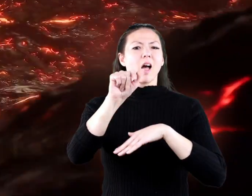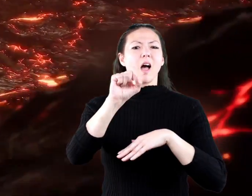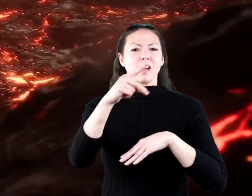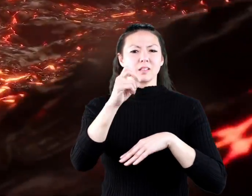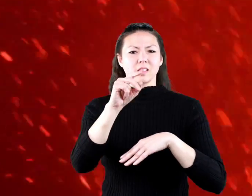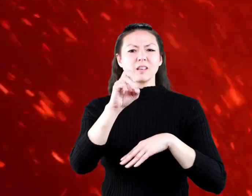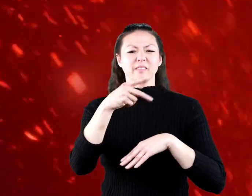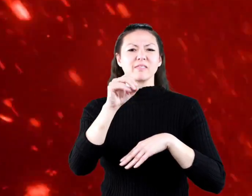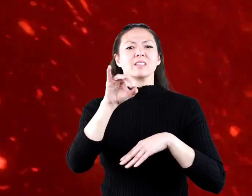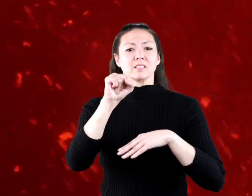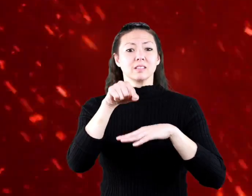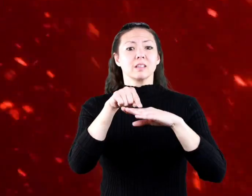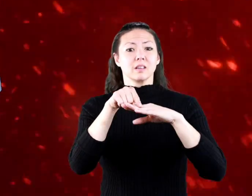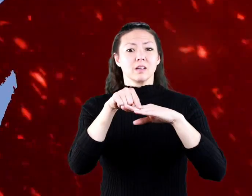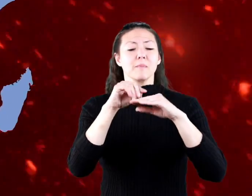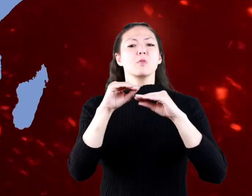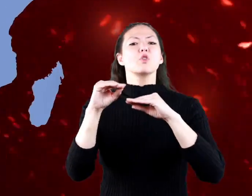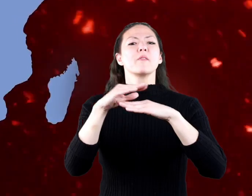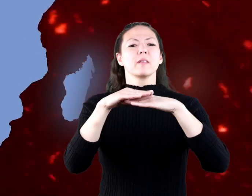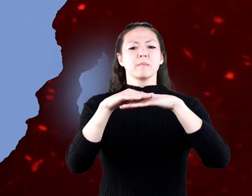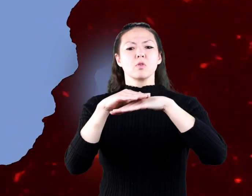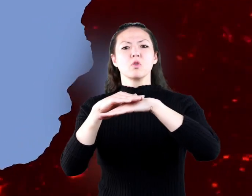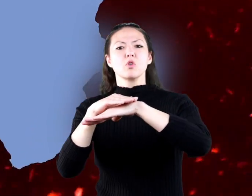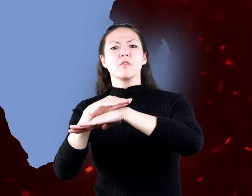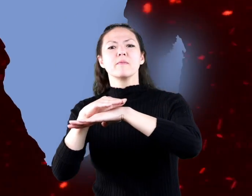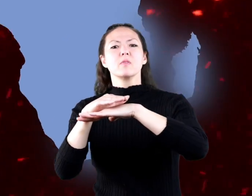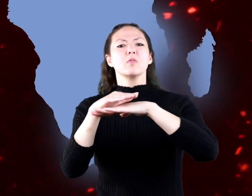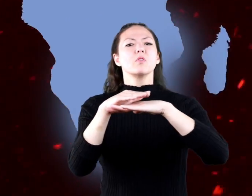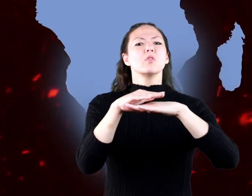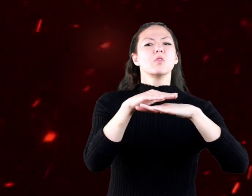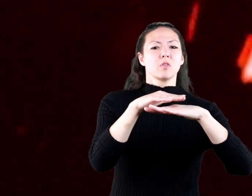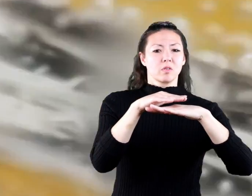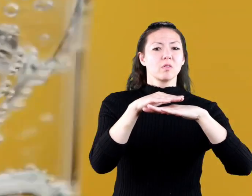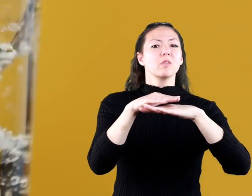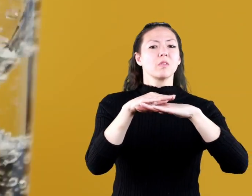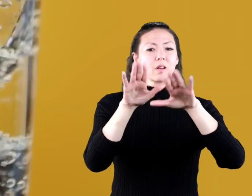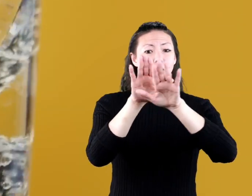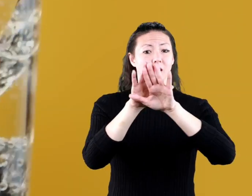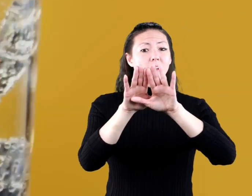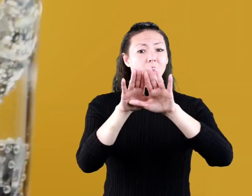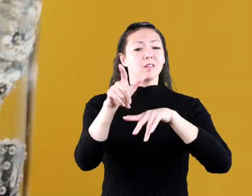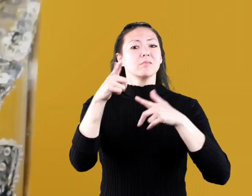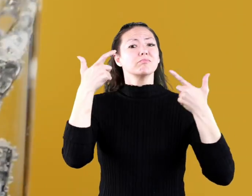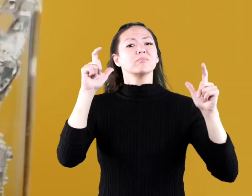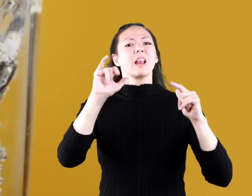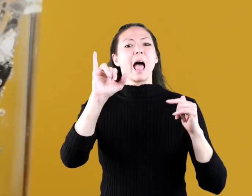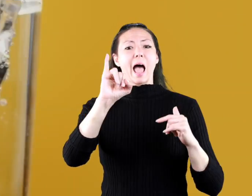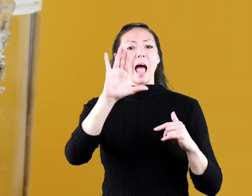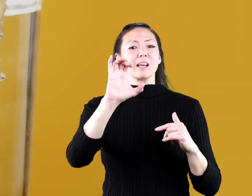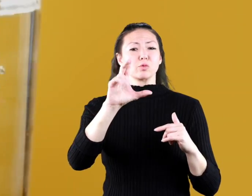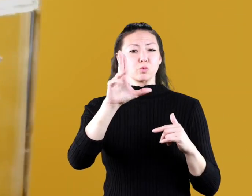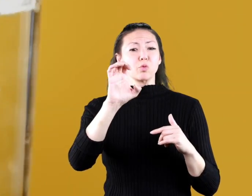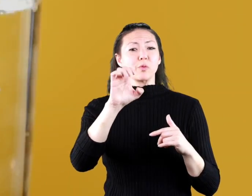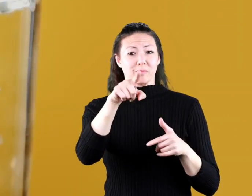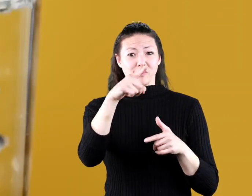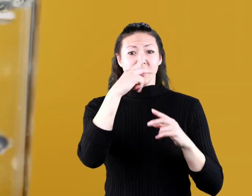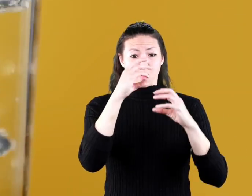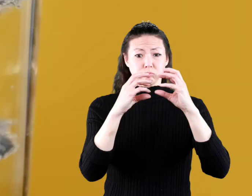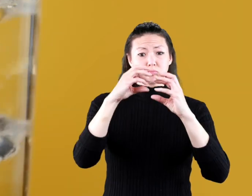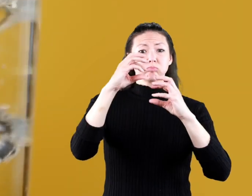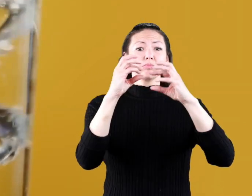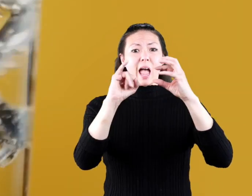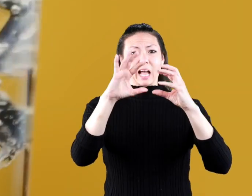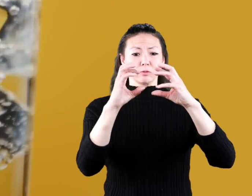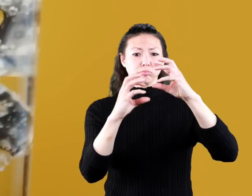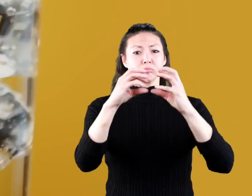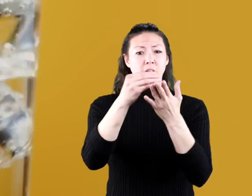asthenosphere that's what causes them to move and shift think of it as if the plates were giant ice cubes floating in